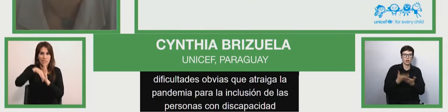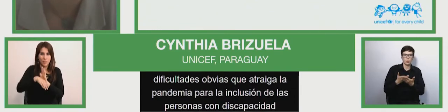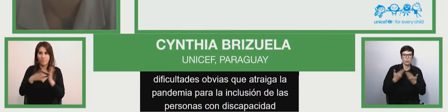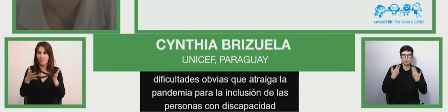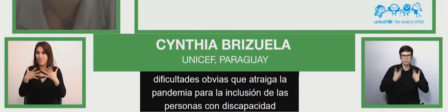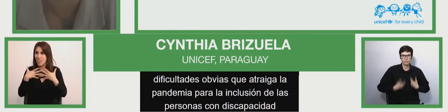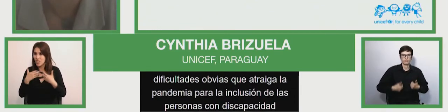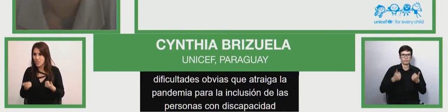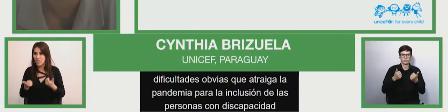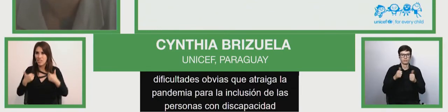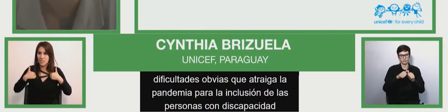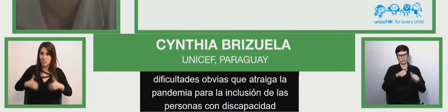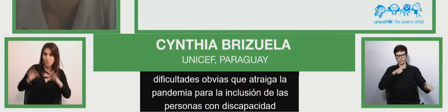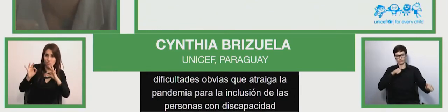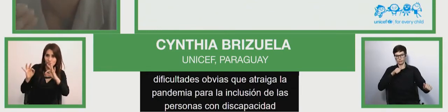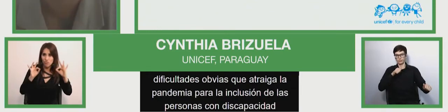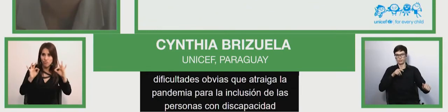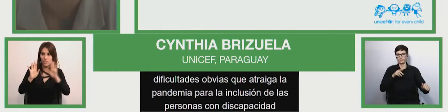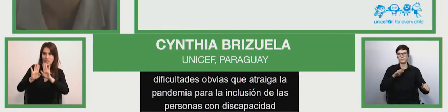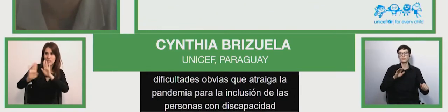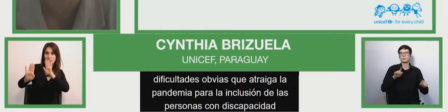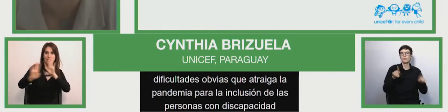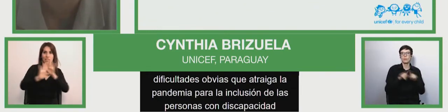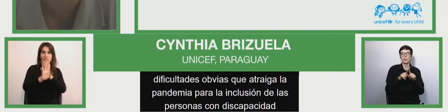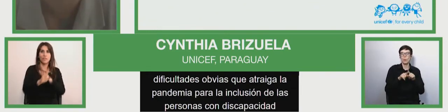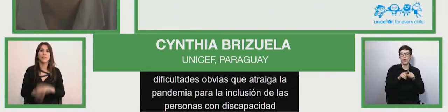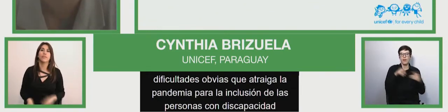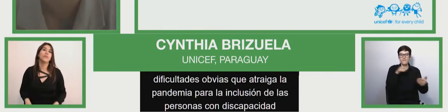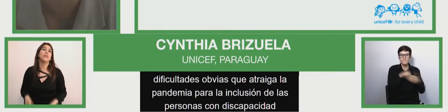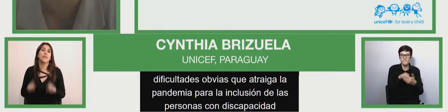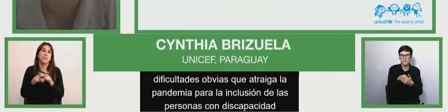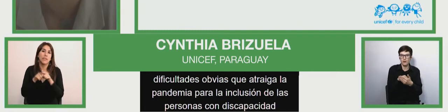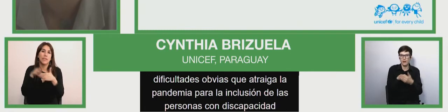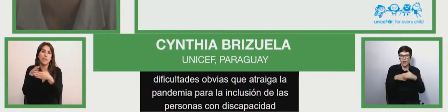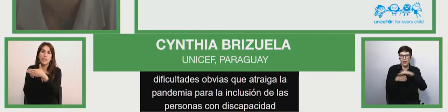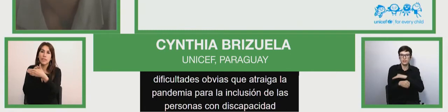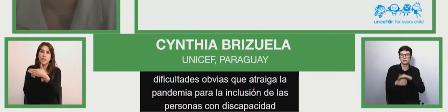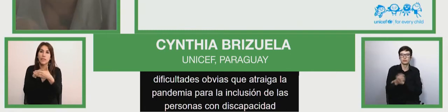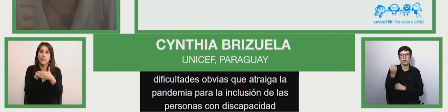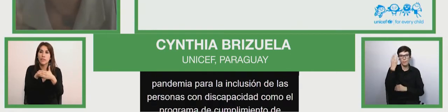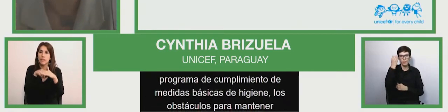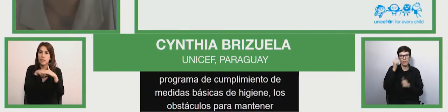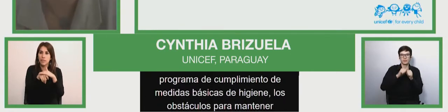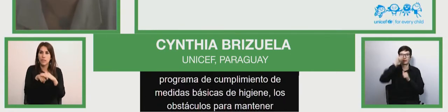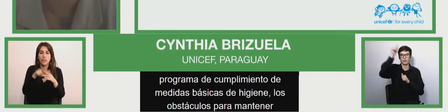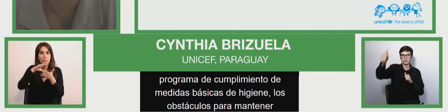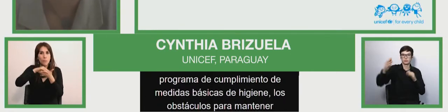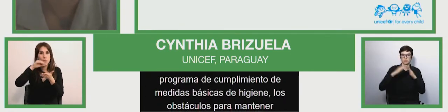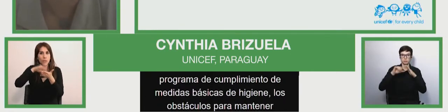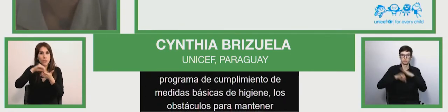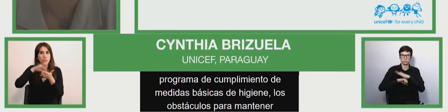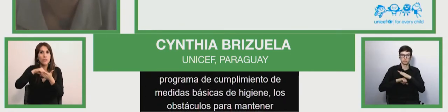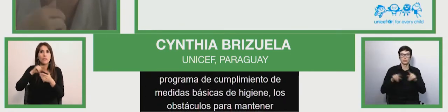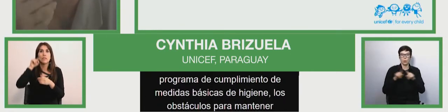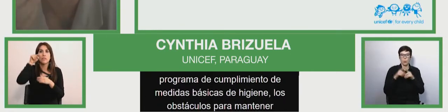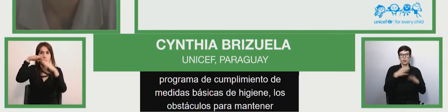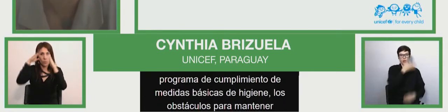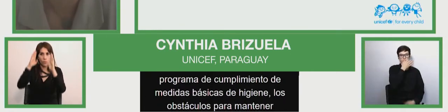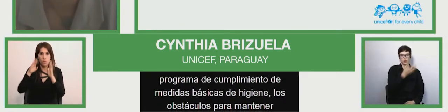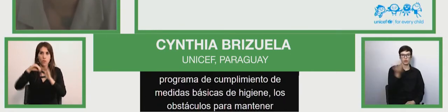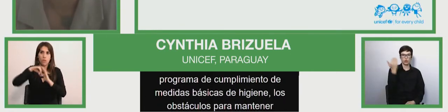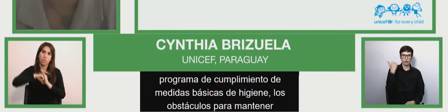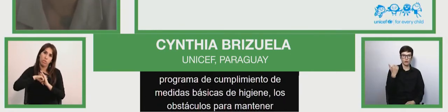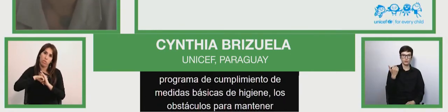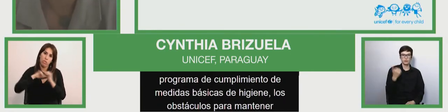to have social distance barriers for access to social to distance learning as mentioned before also